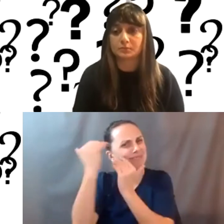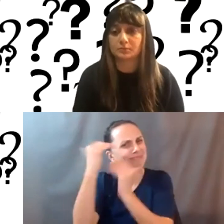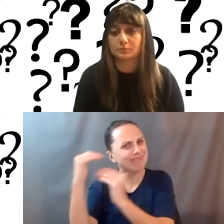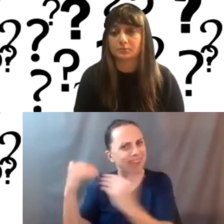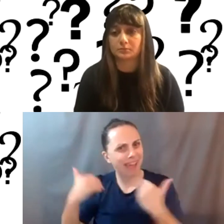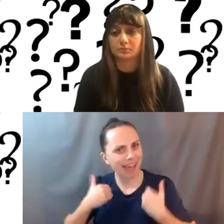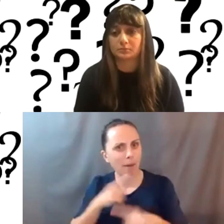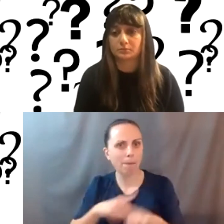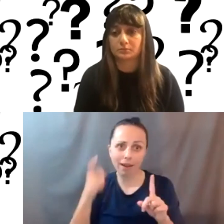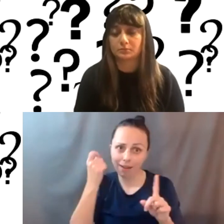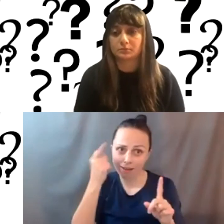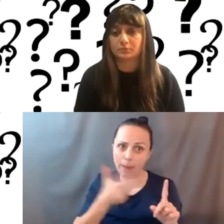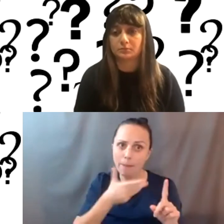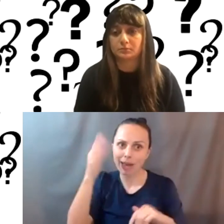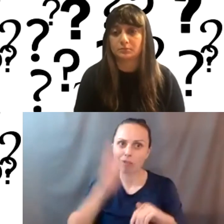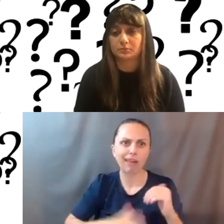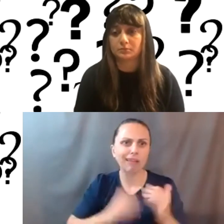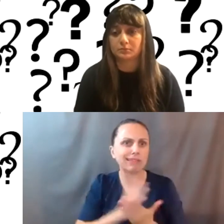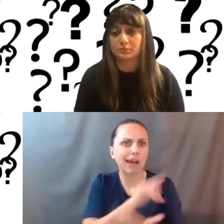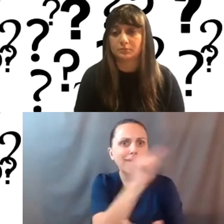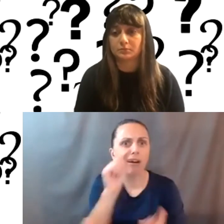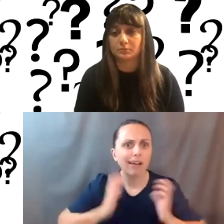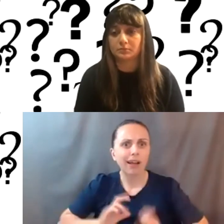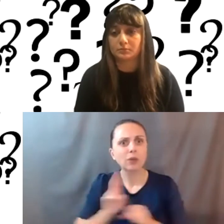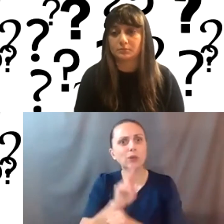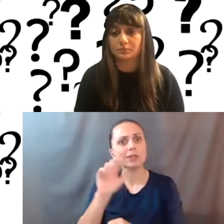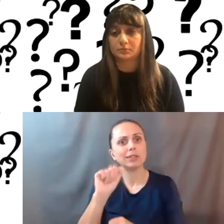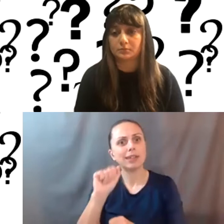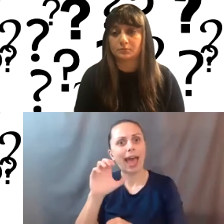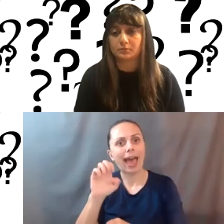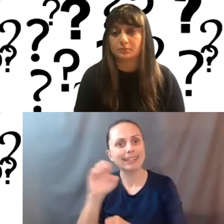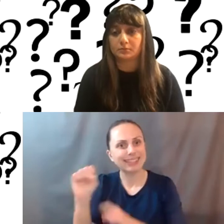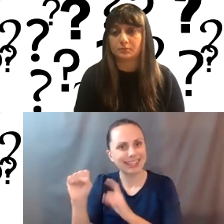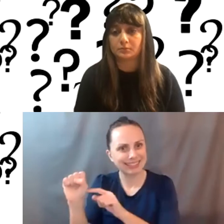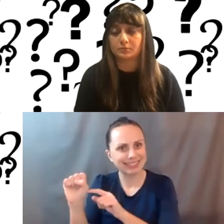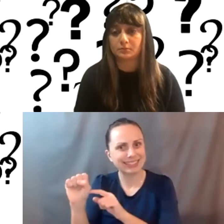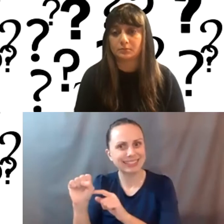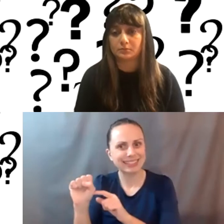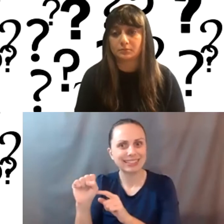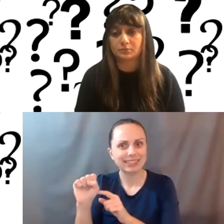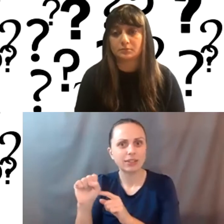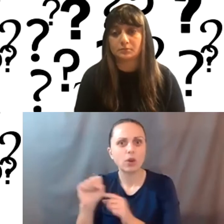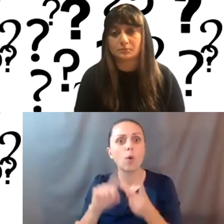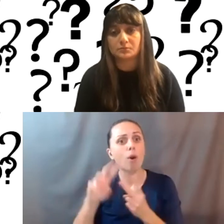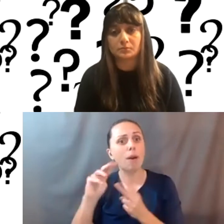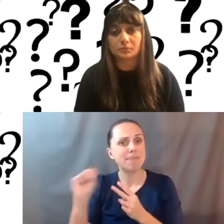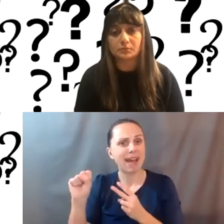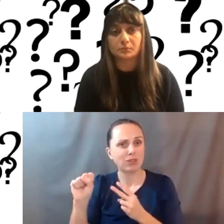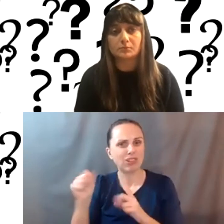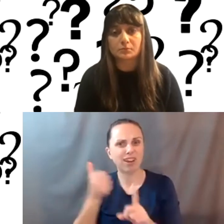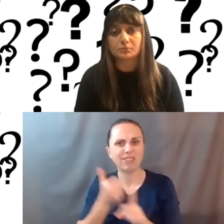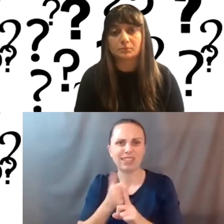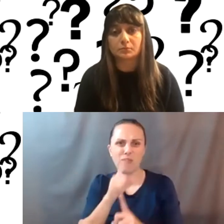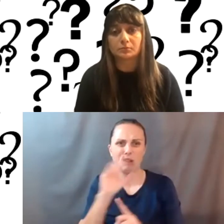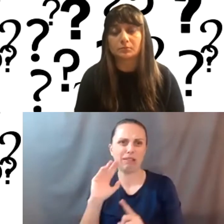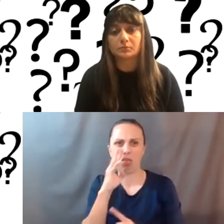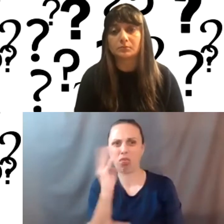better than, you know, uh, some of my clients have used access, um, and file, uh, Microsoft has really abandoned access.